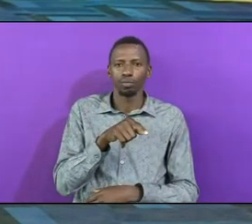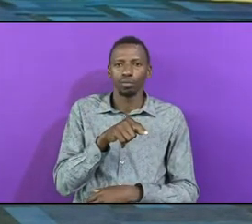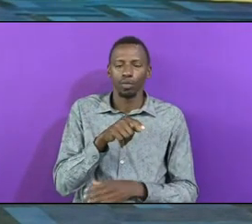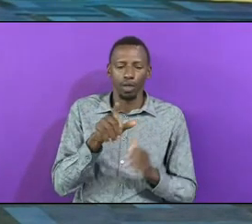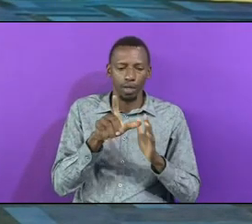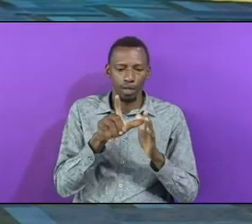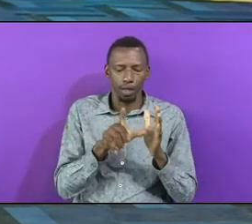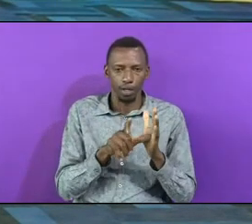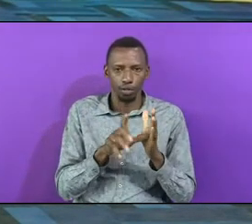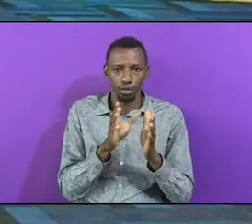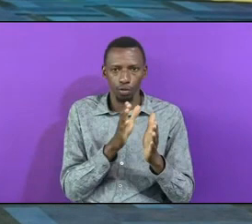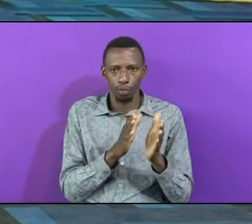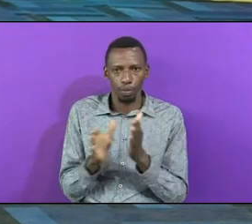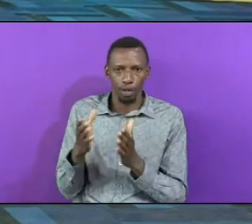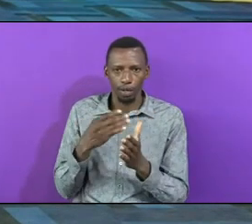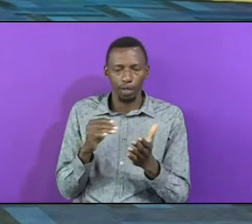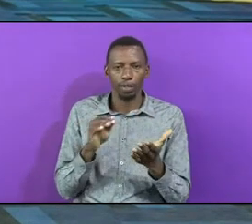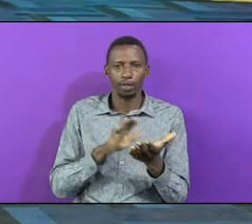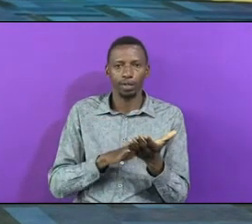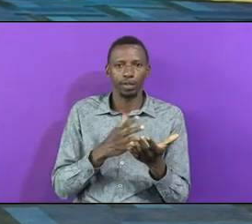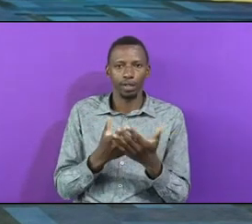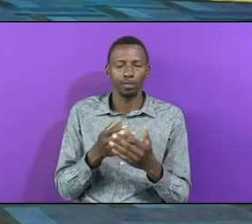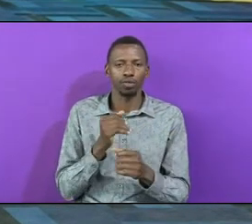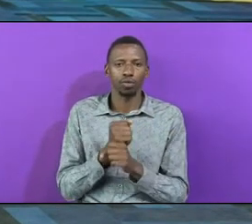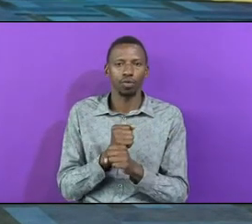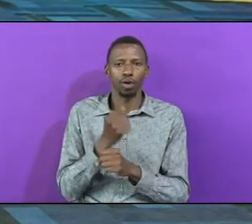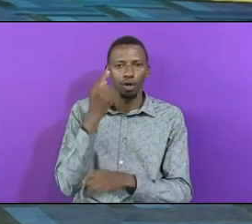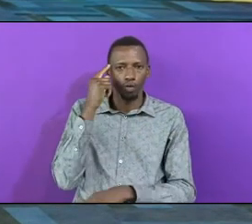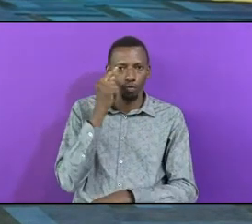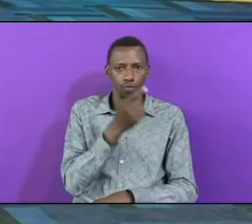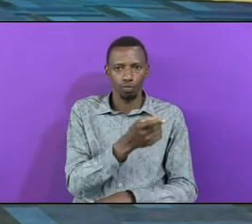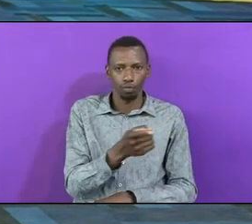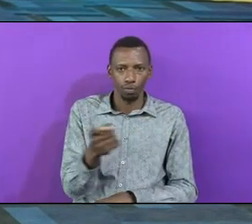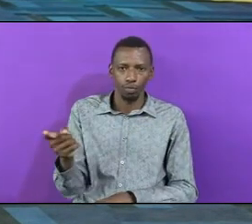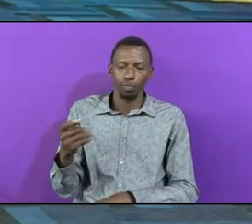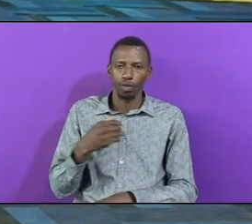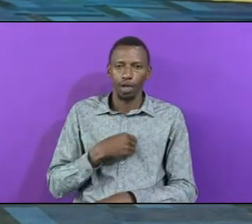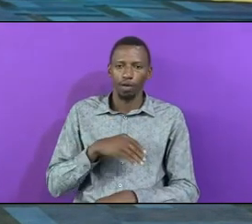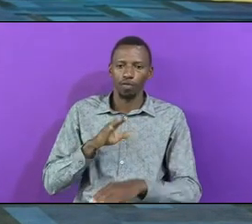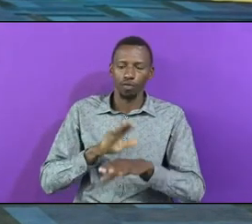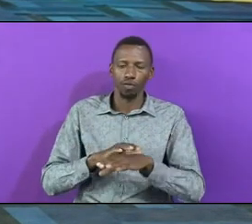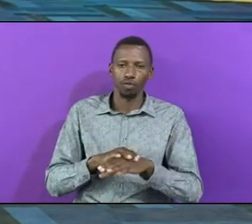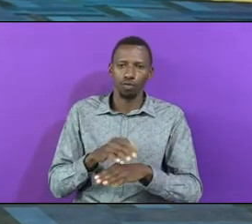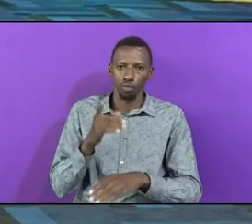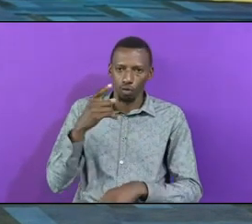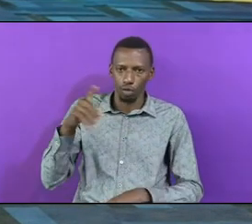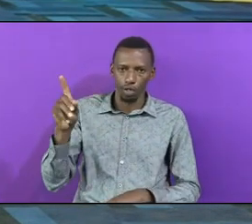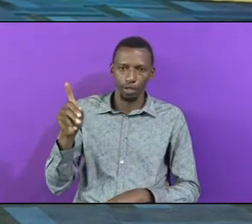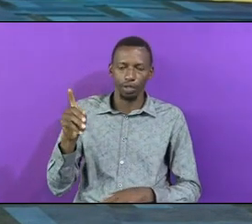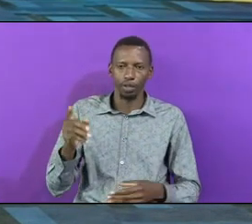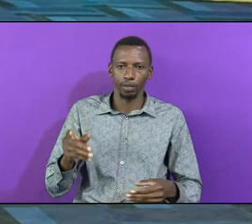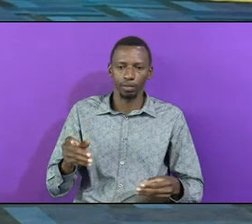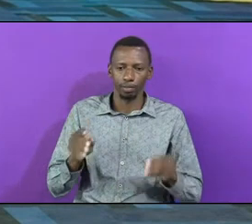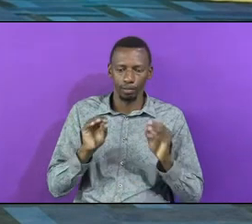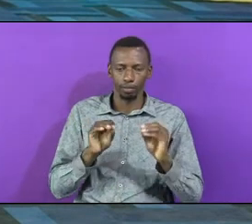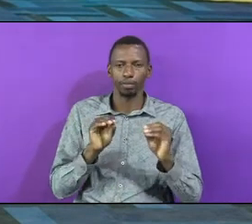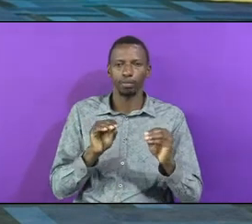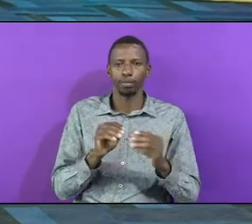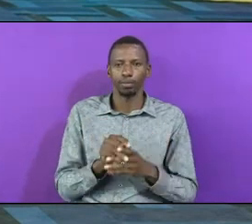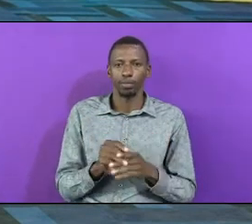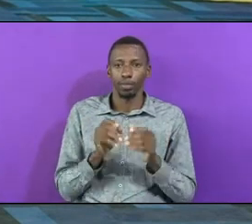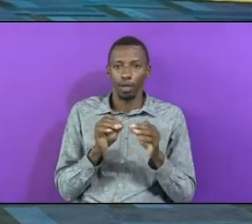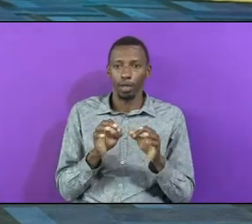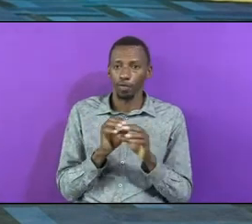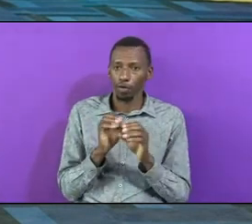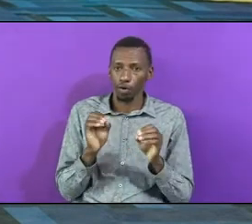plan And the schemes of work For you to have proper delivery Otherwise students